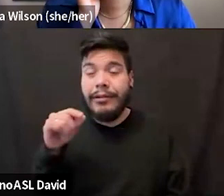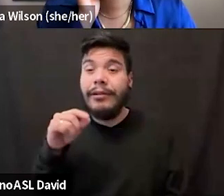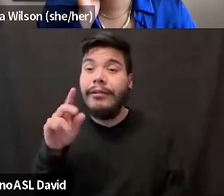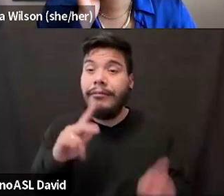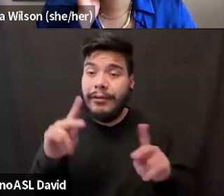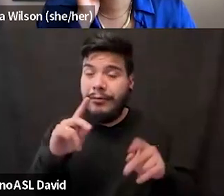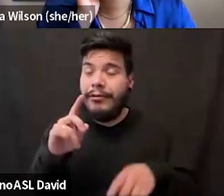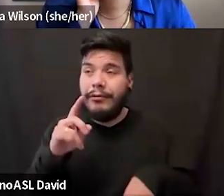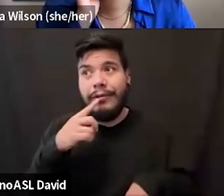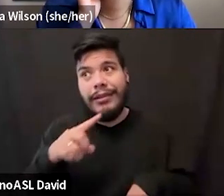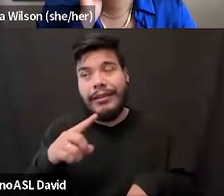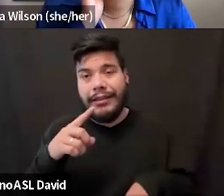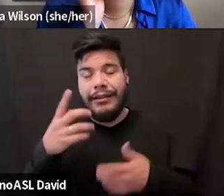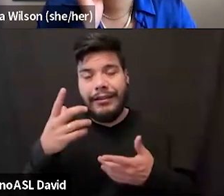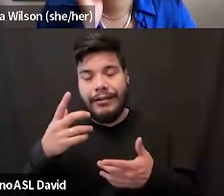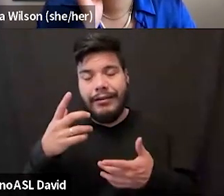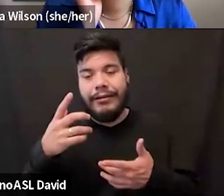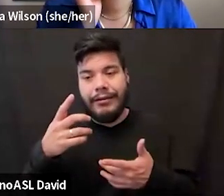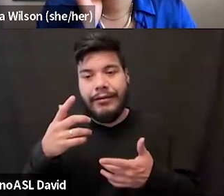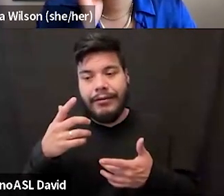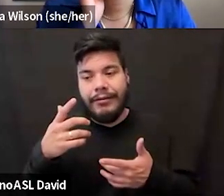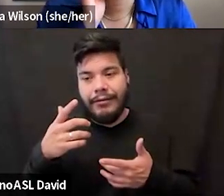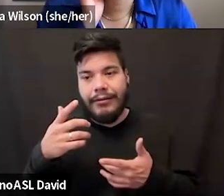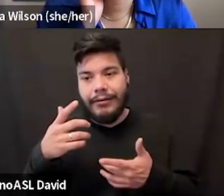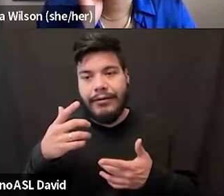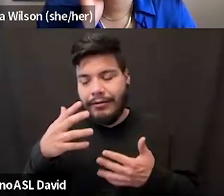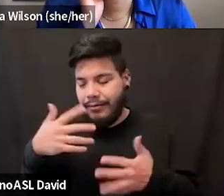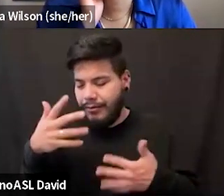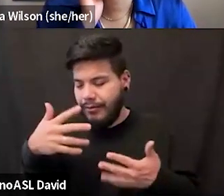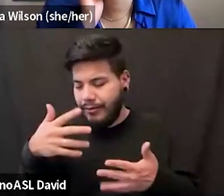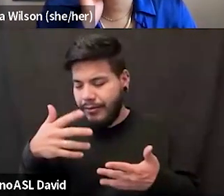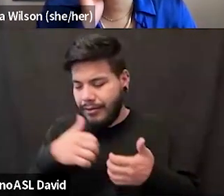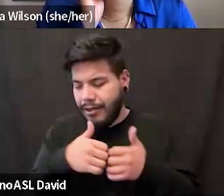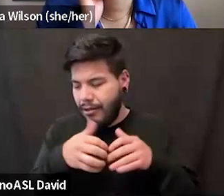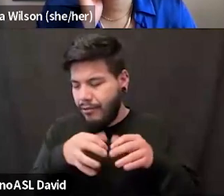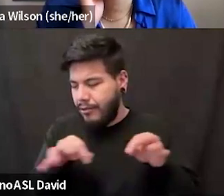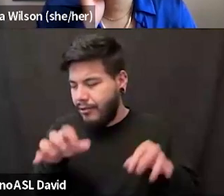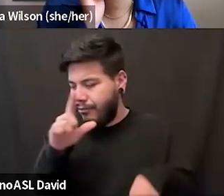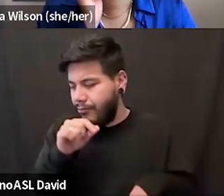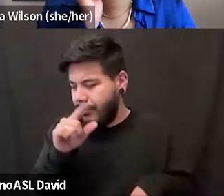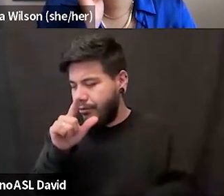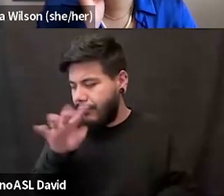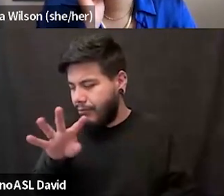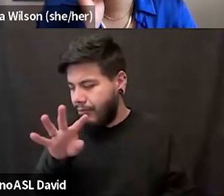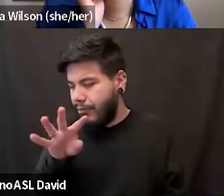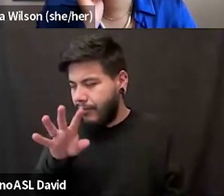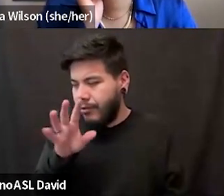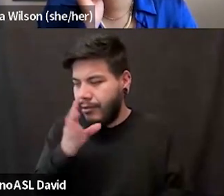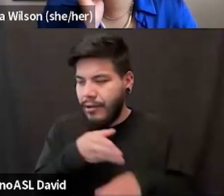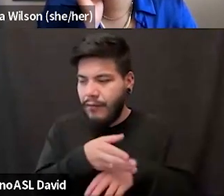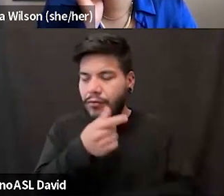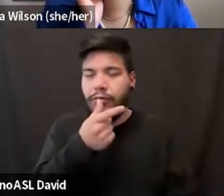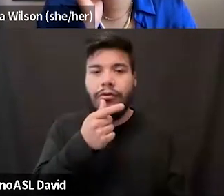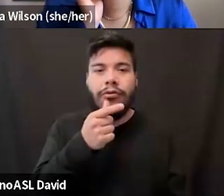um, the, I'm like, what, how do I even say it in 2024? After George Floyd was